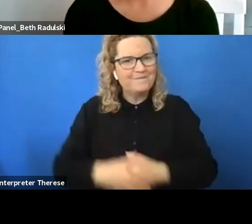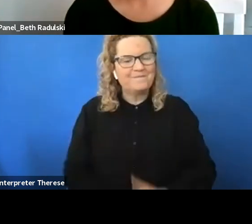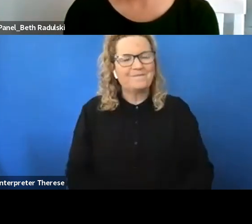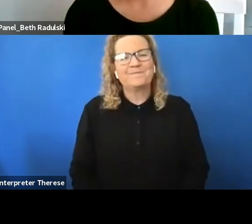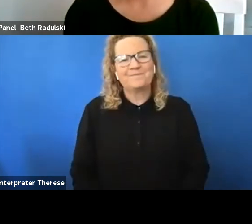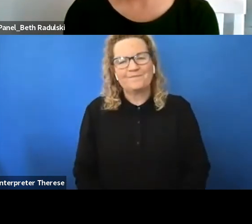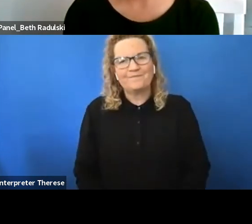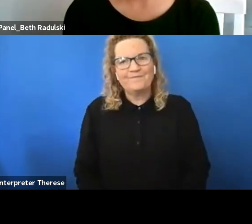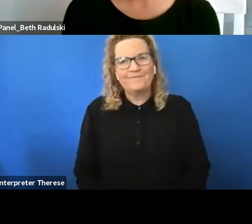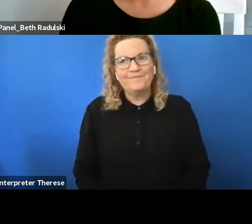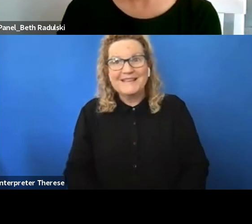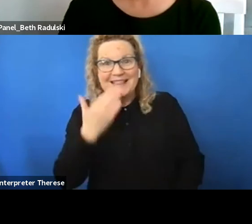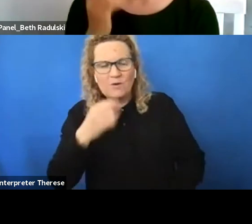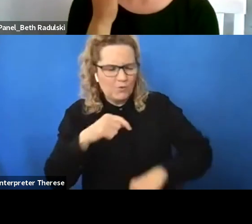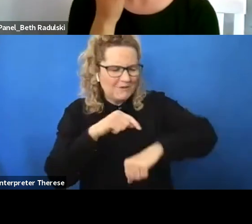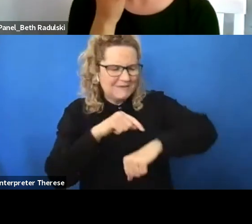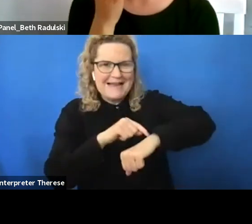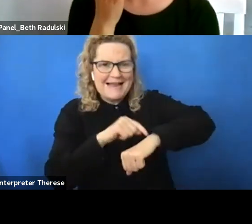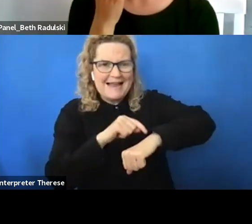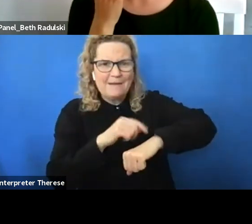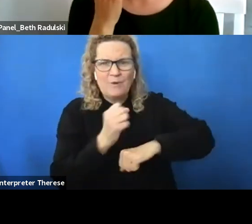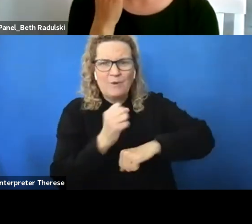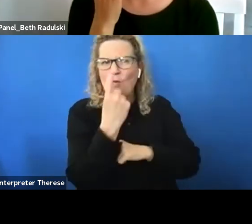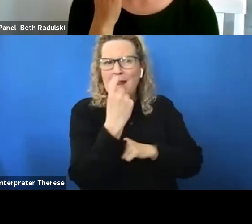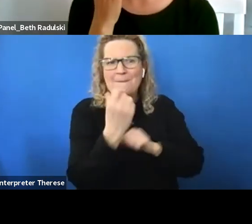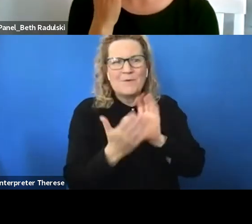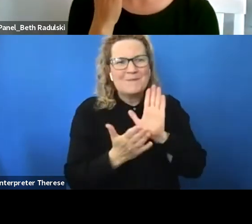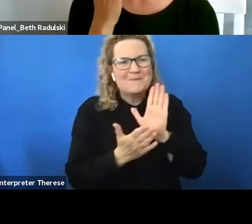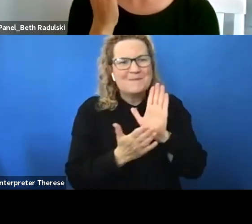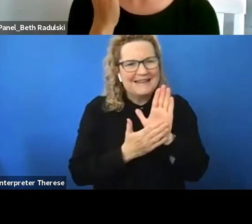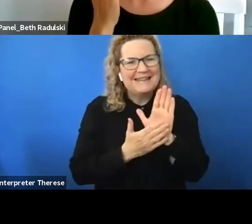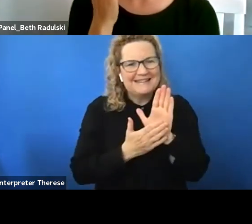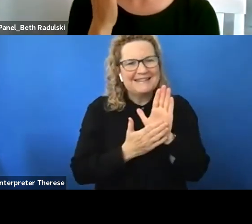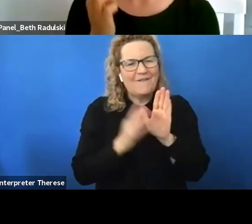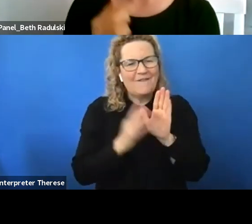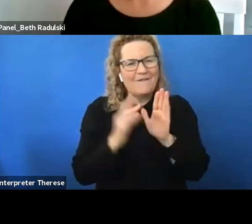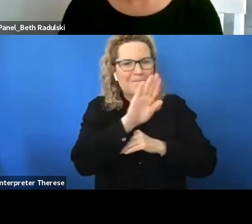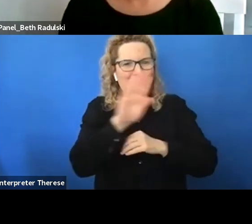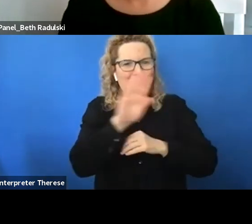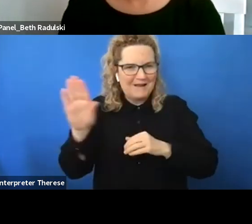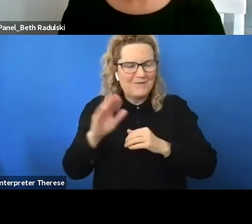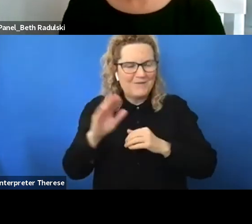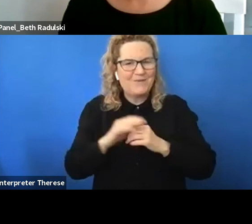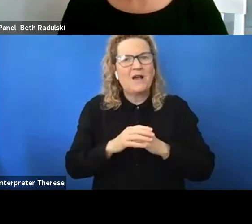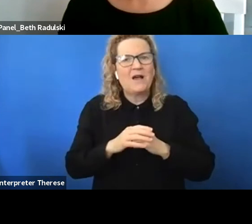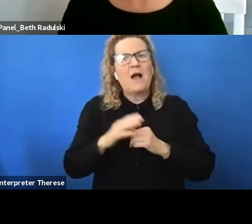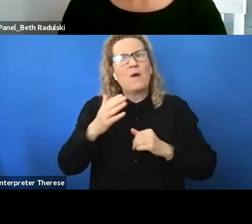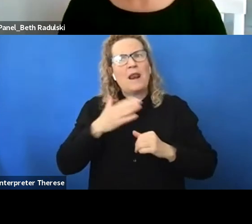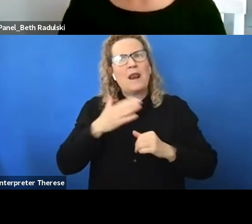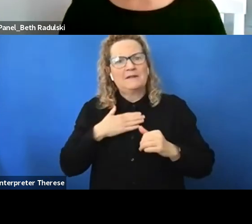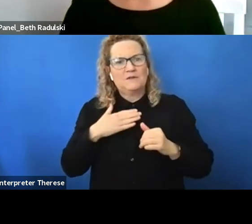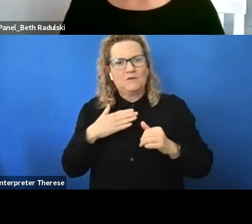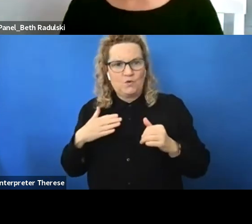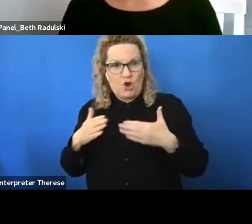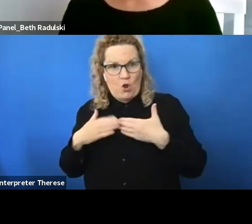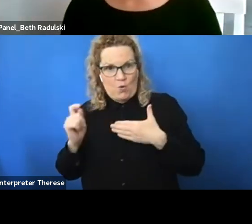i am just aware of time we do just have another minute um left of this panel session and i'd like to close by asking each of our